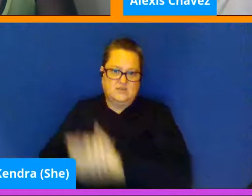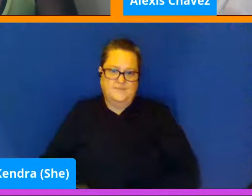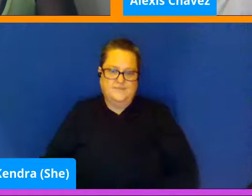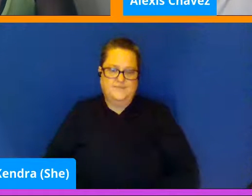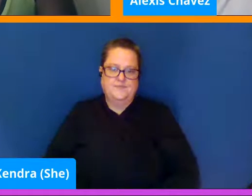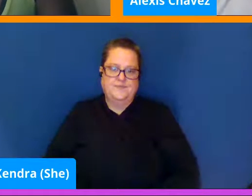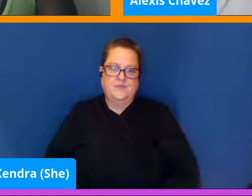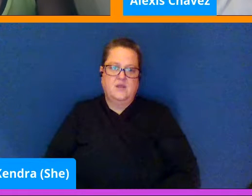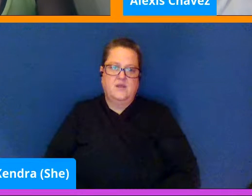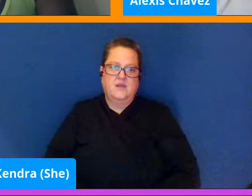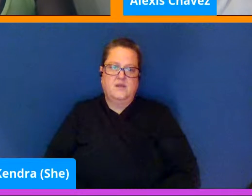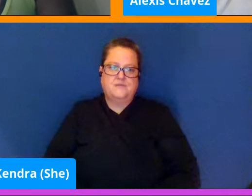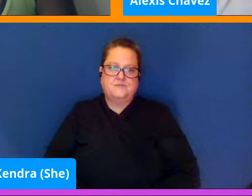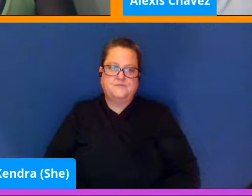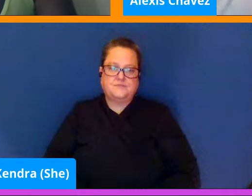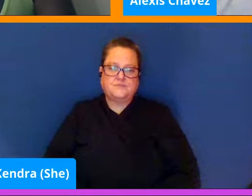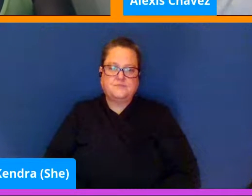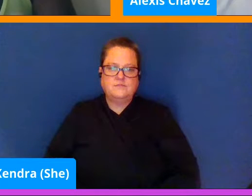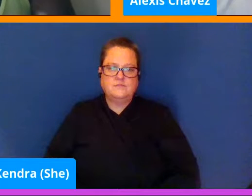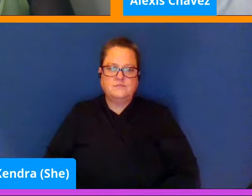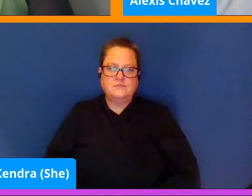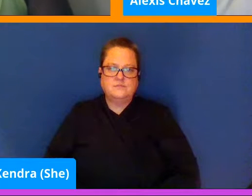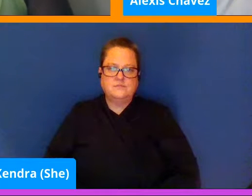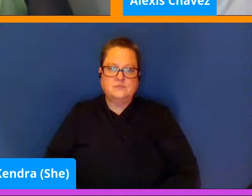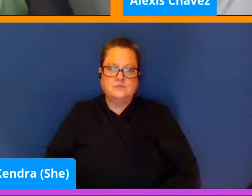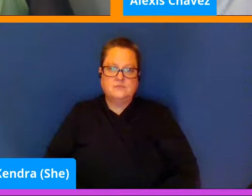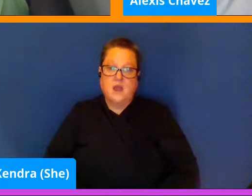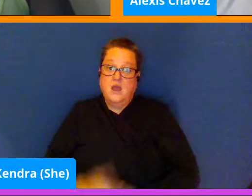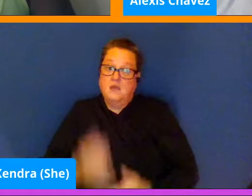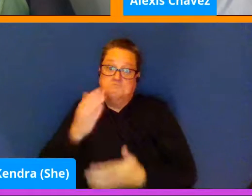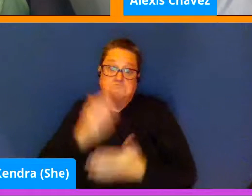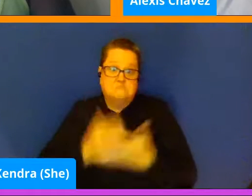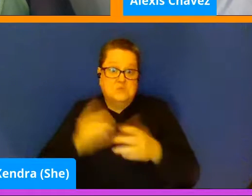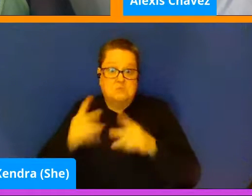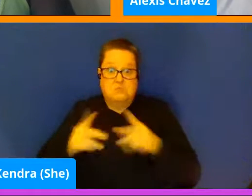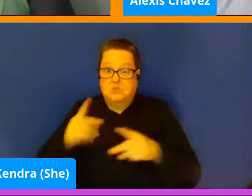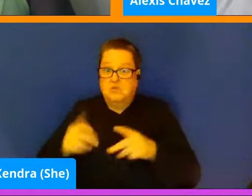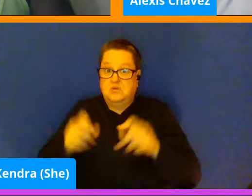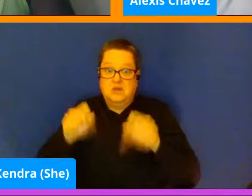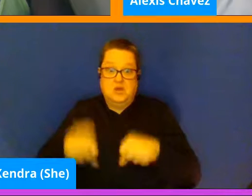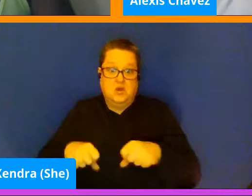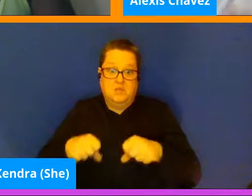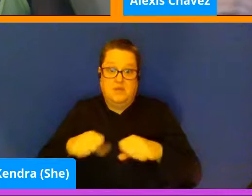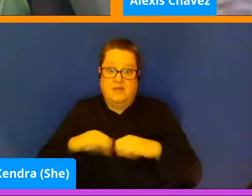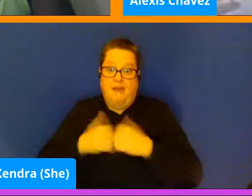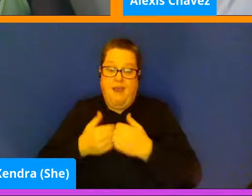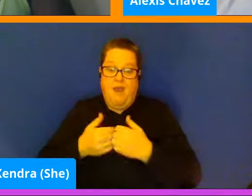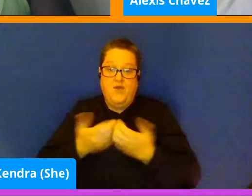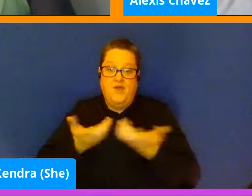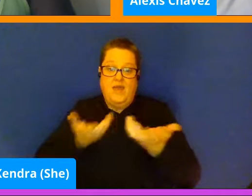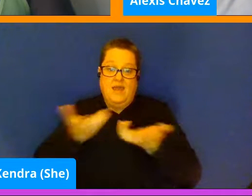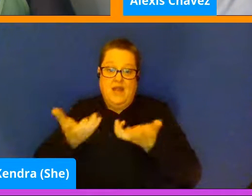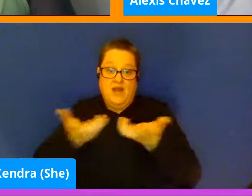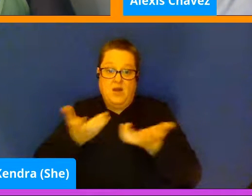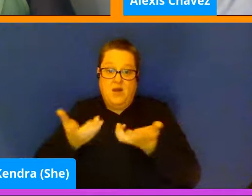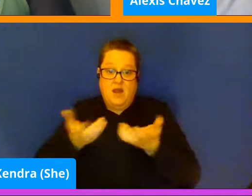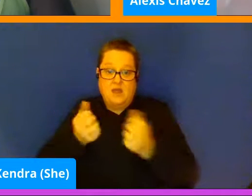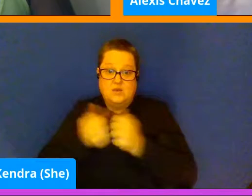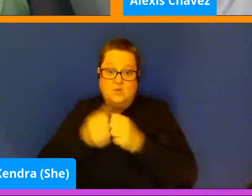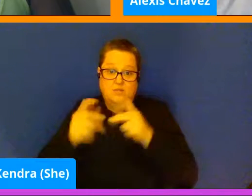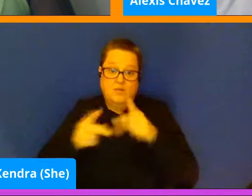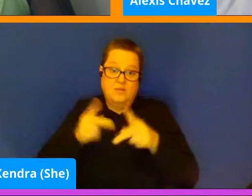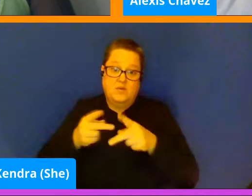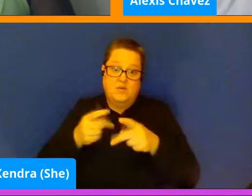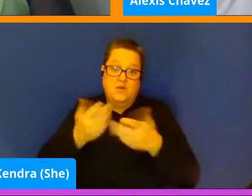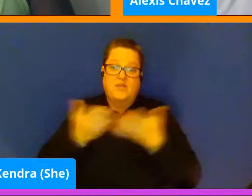For some people, it's the way that they interact with other people, whether they're the things that they like to do with people or